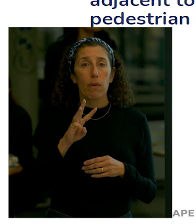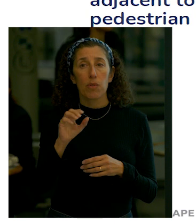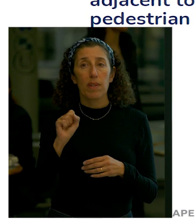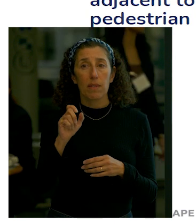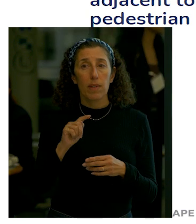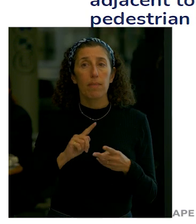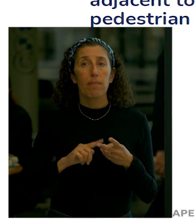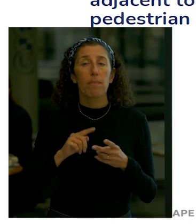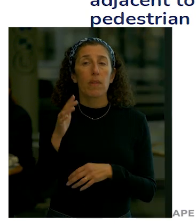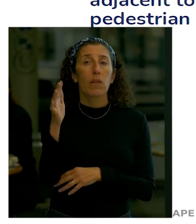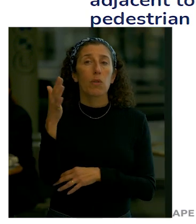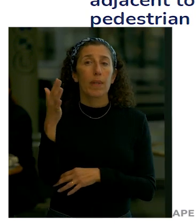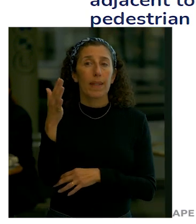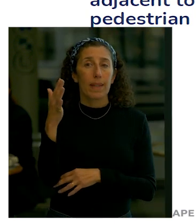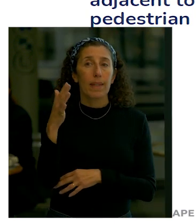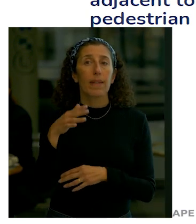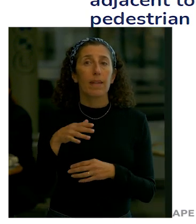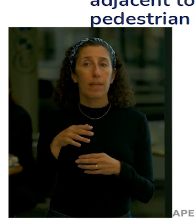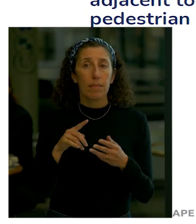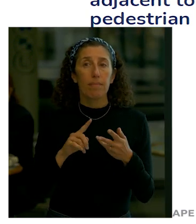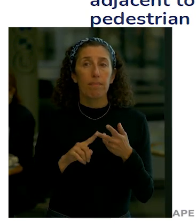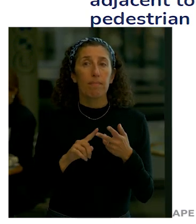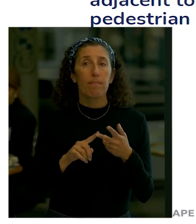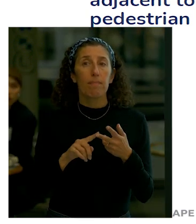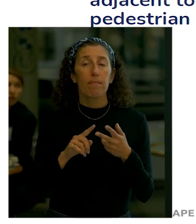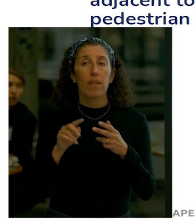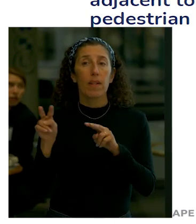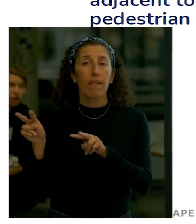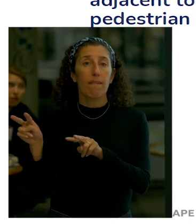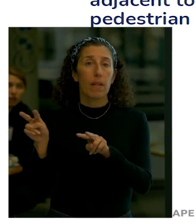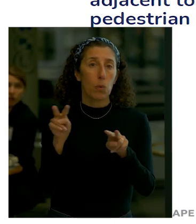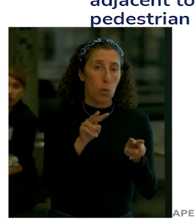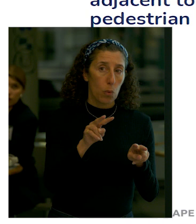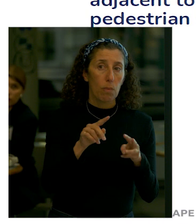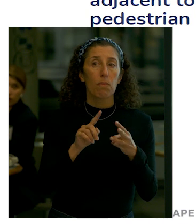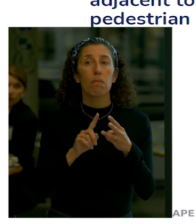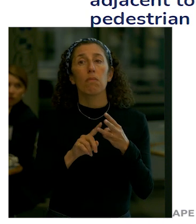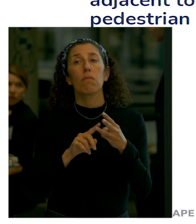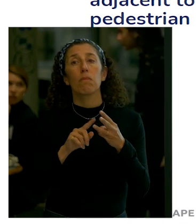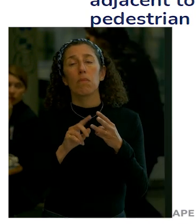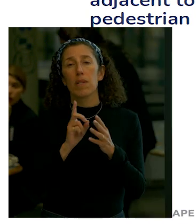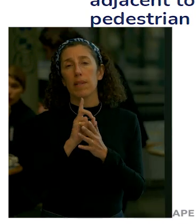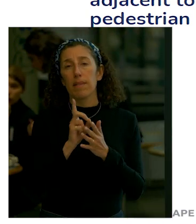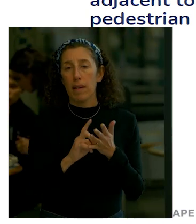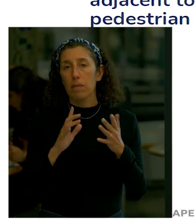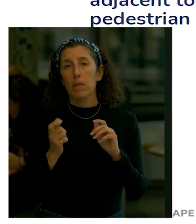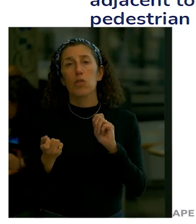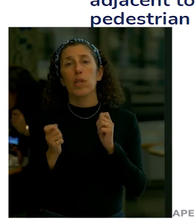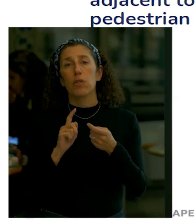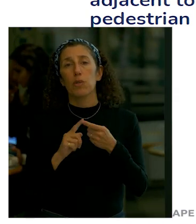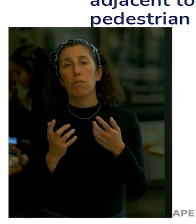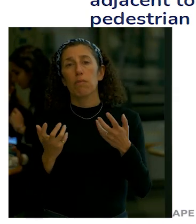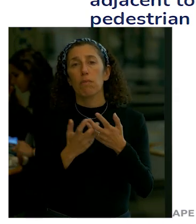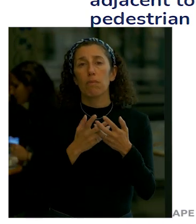Hudson River Park from 9A are valued and you'll see a significant change in our design to address that comment and then concerns